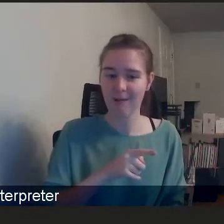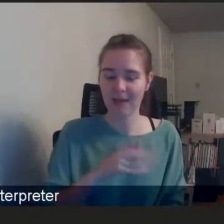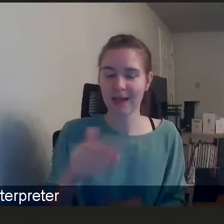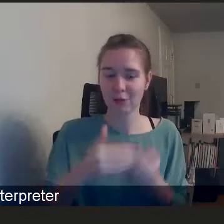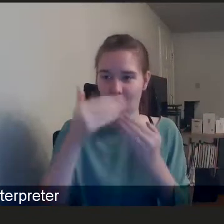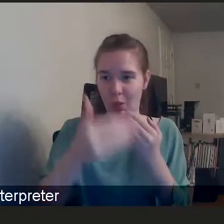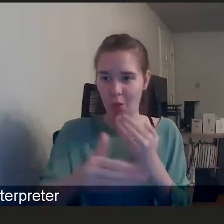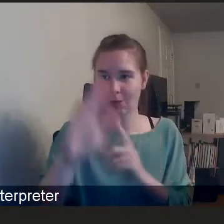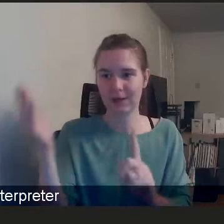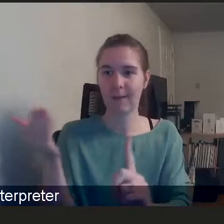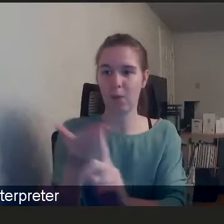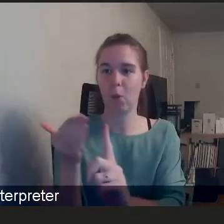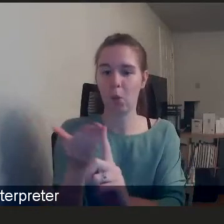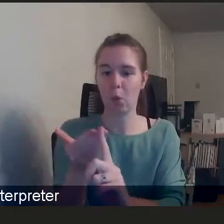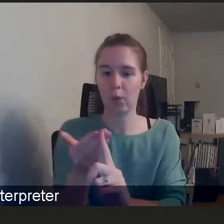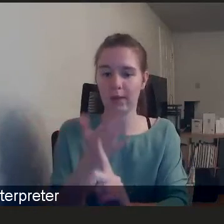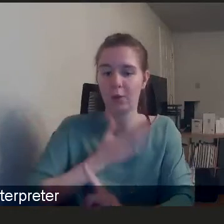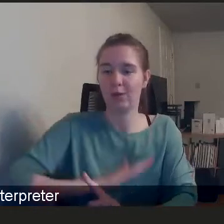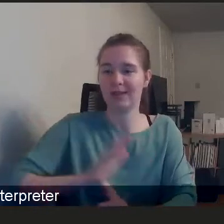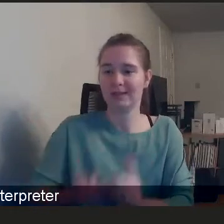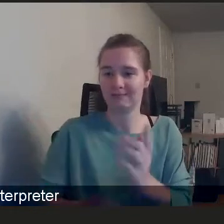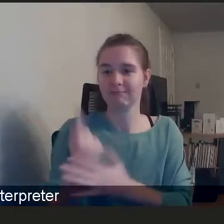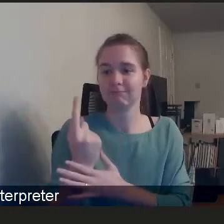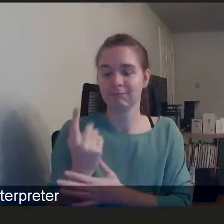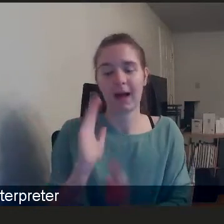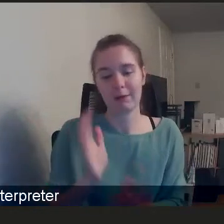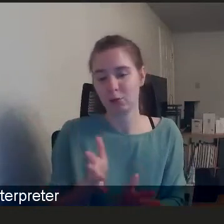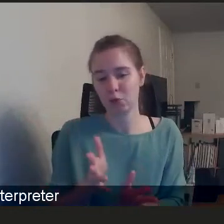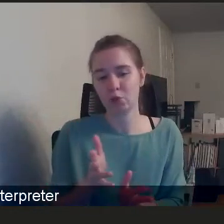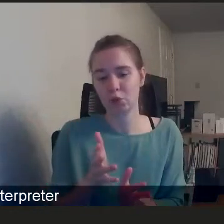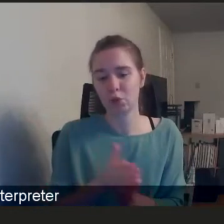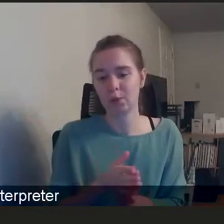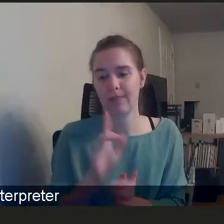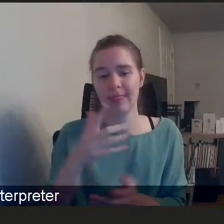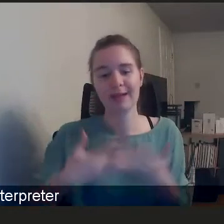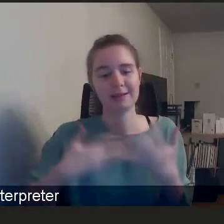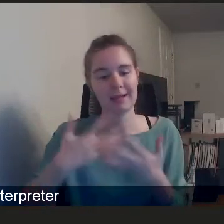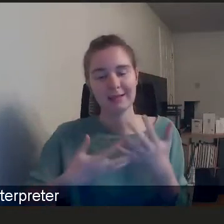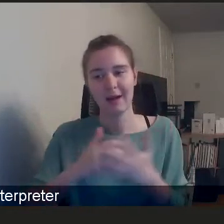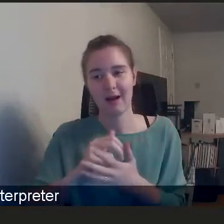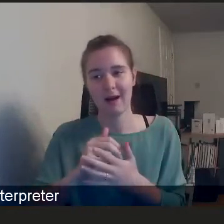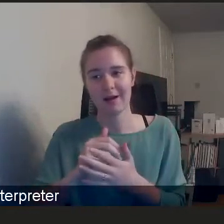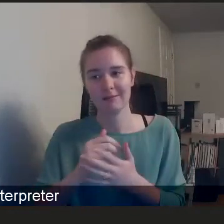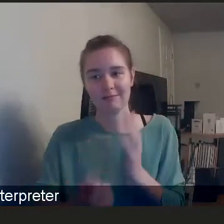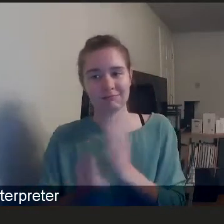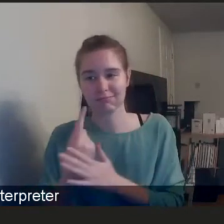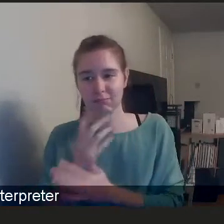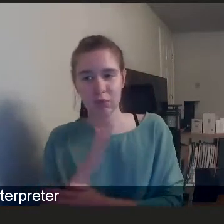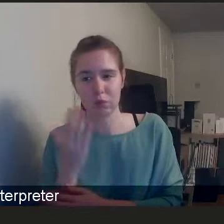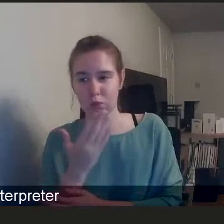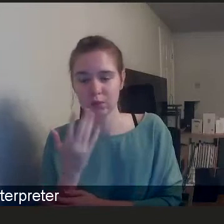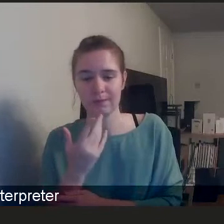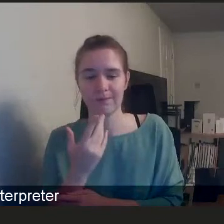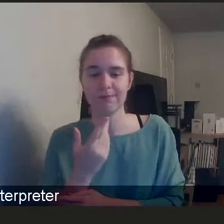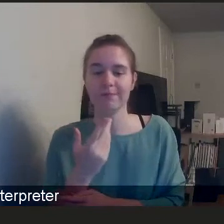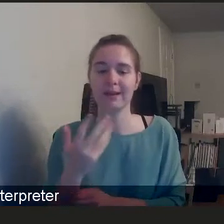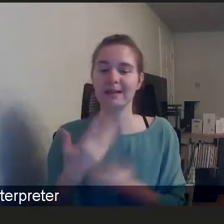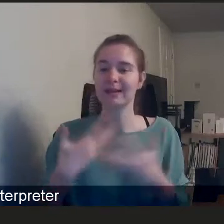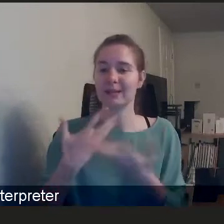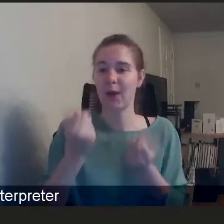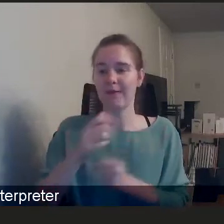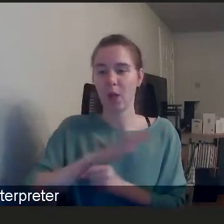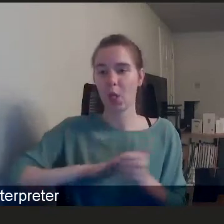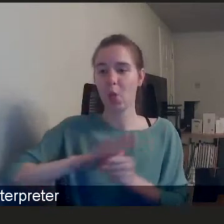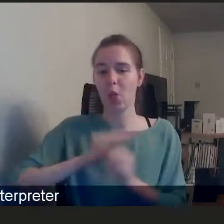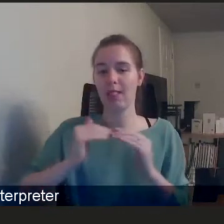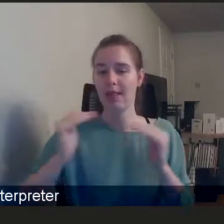we think that, you know, absolutely needs to happen. So that data doesn't exist at the national level. Some of that data exists at the local level. And again, it